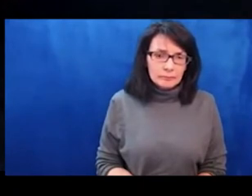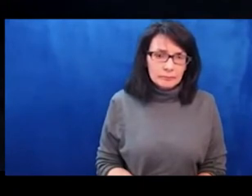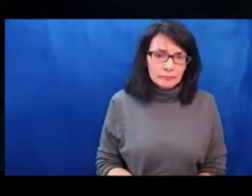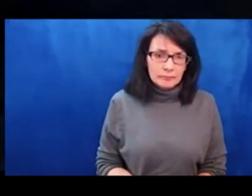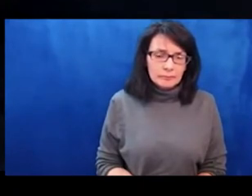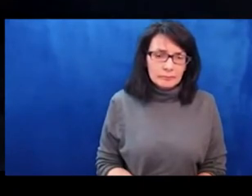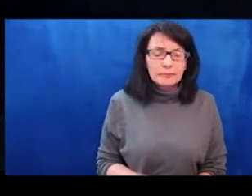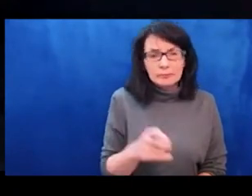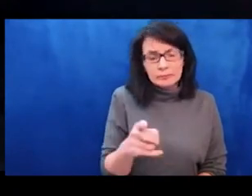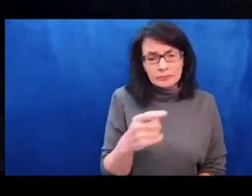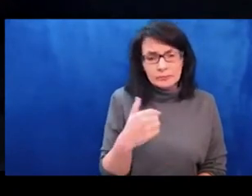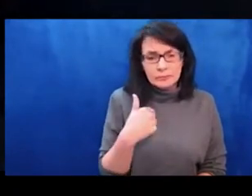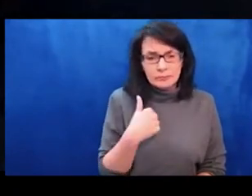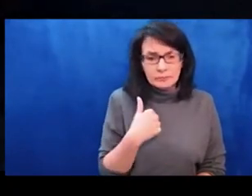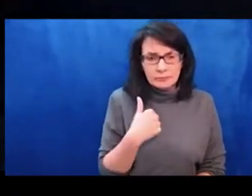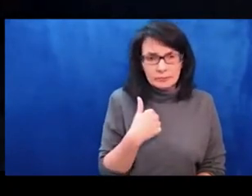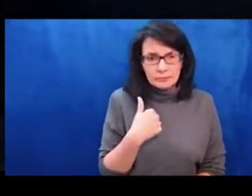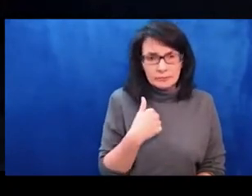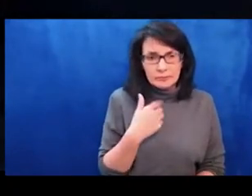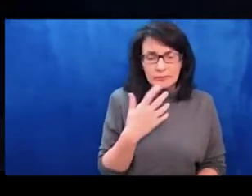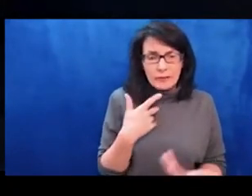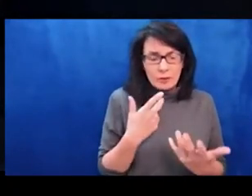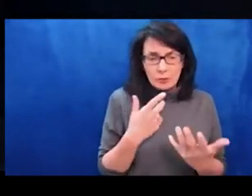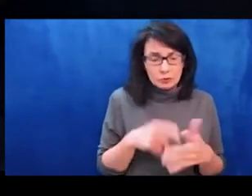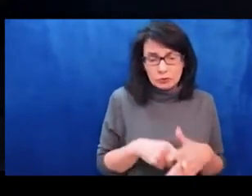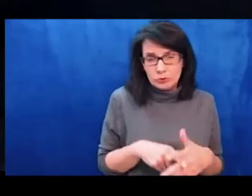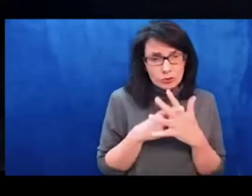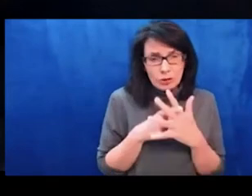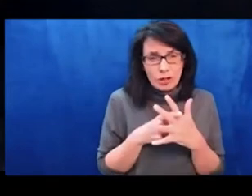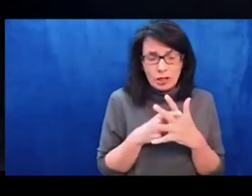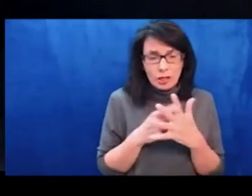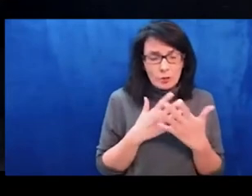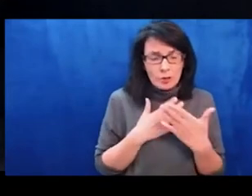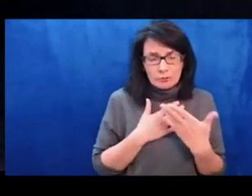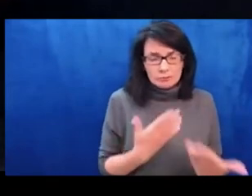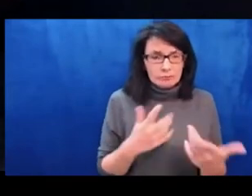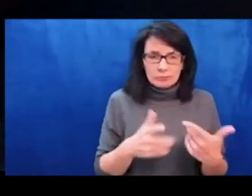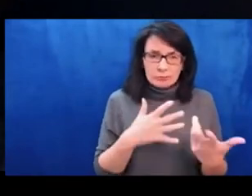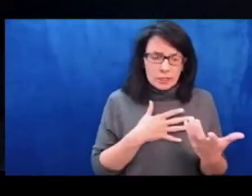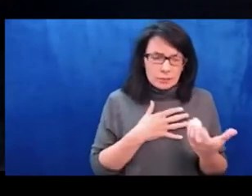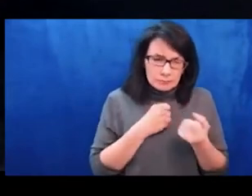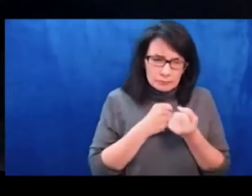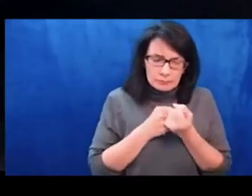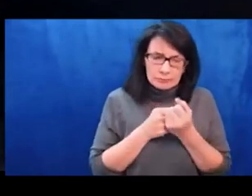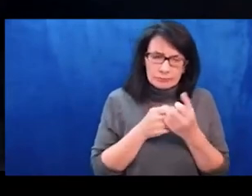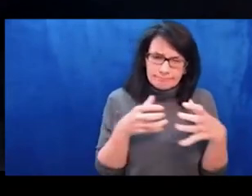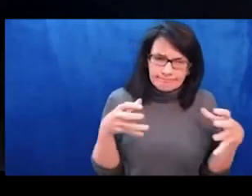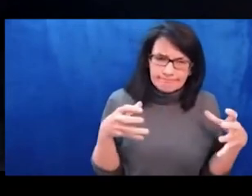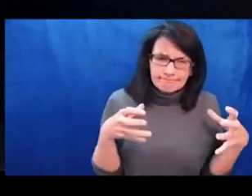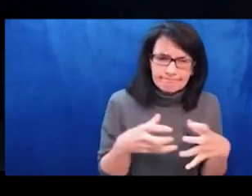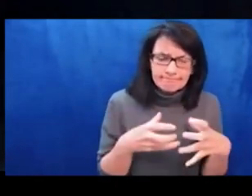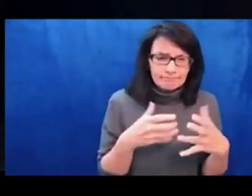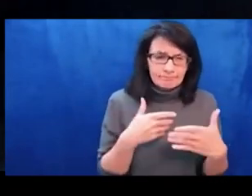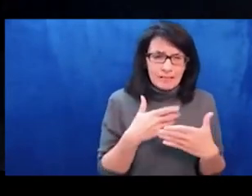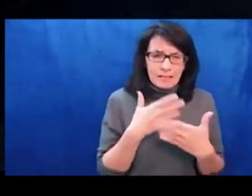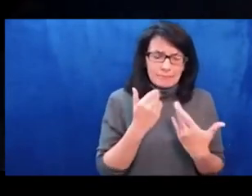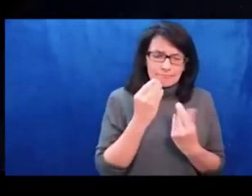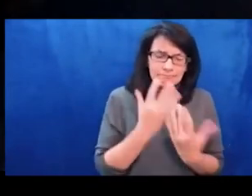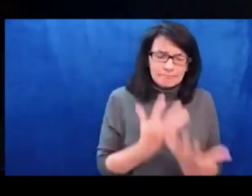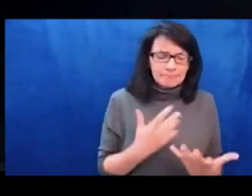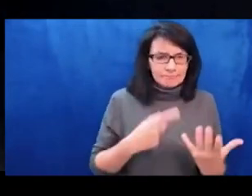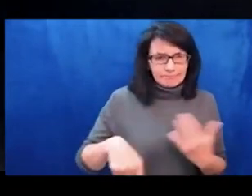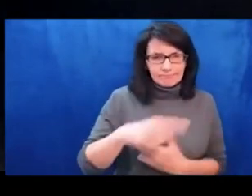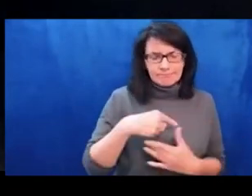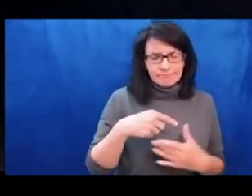Muhammad Al-Attar join us from Beirut, a playwright, Syrian playwright, who we hope to hear from a little bit about finding